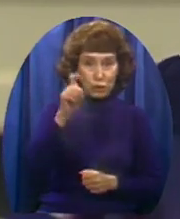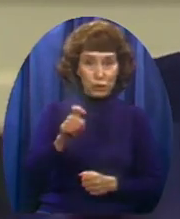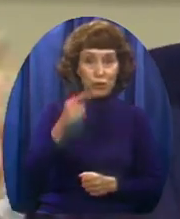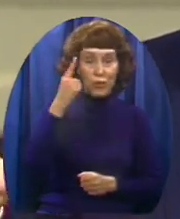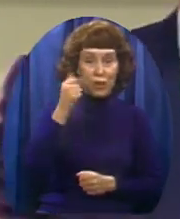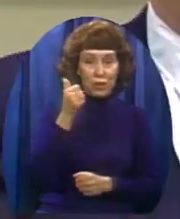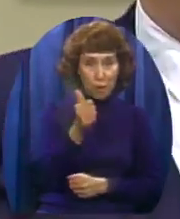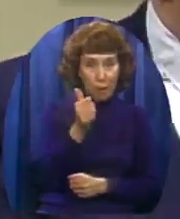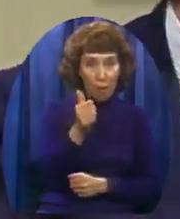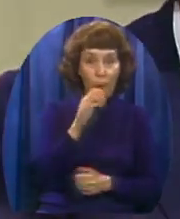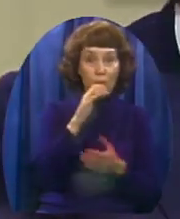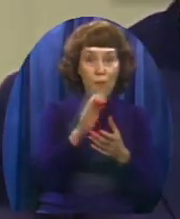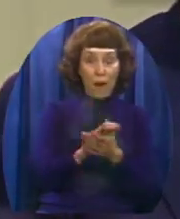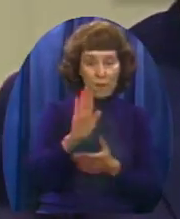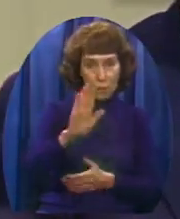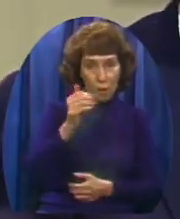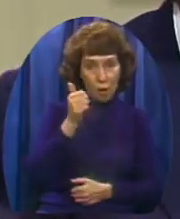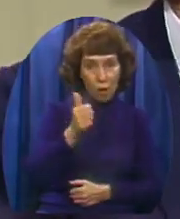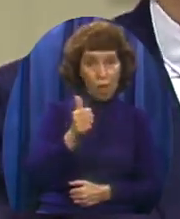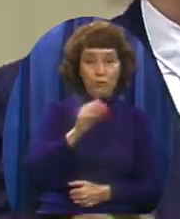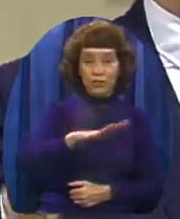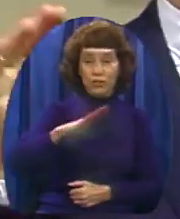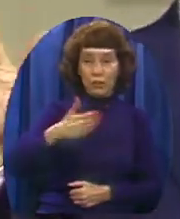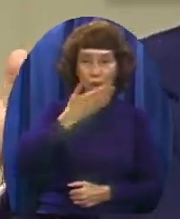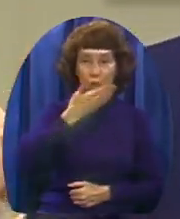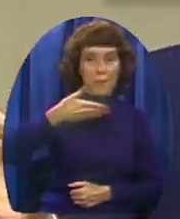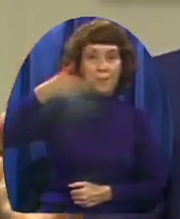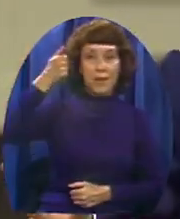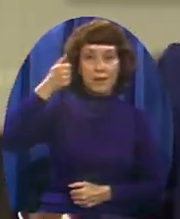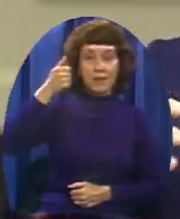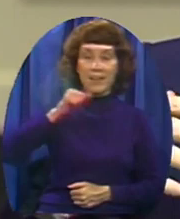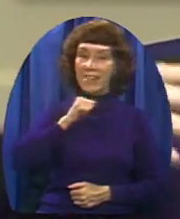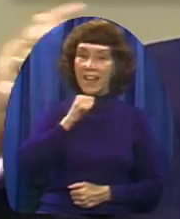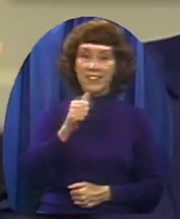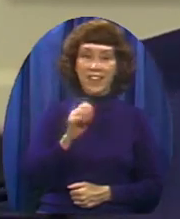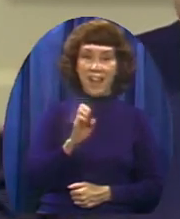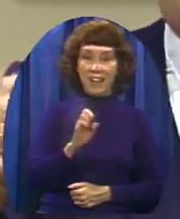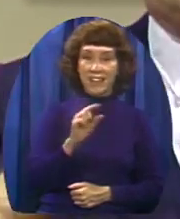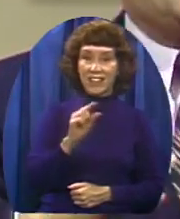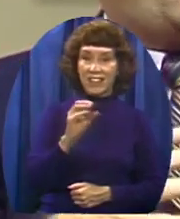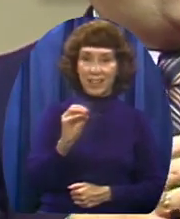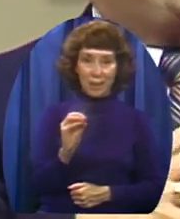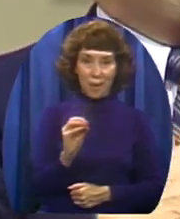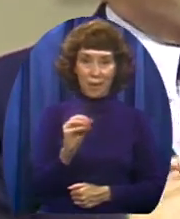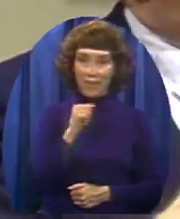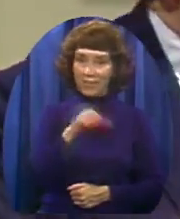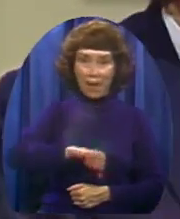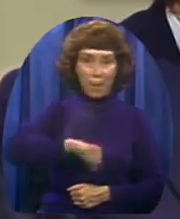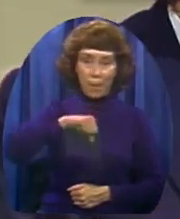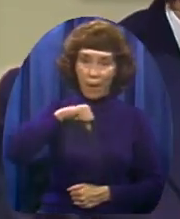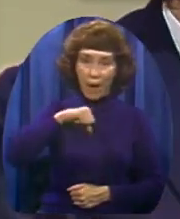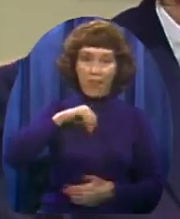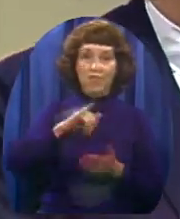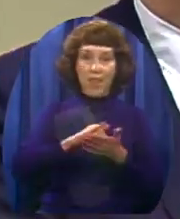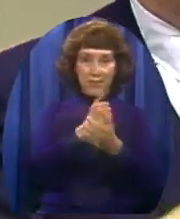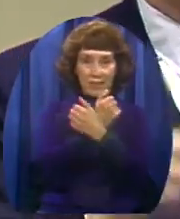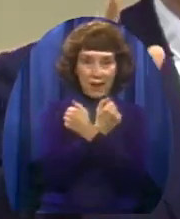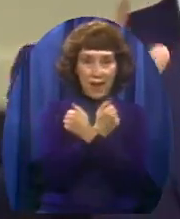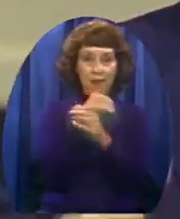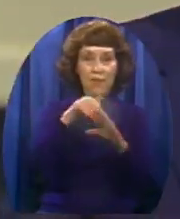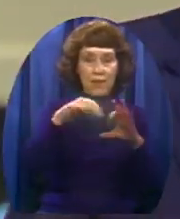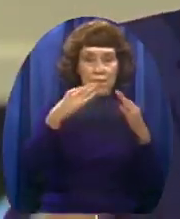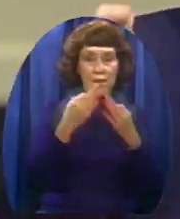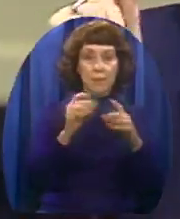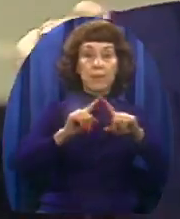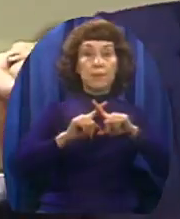and your children are the best Now that's not egotistical That's just the love that's in a home In a family But